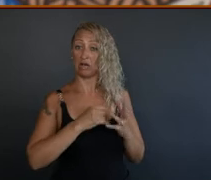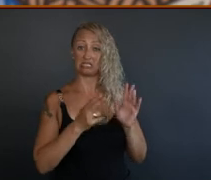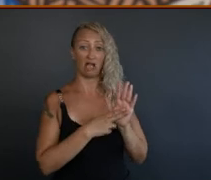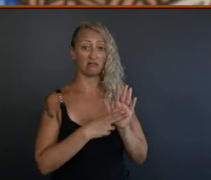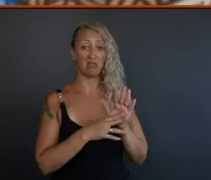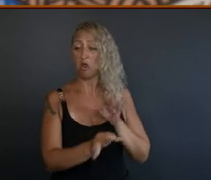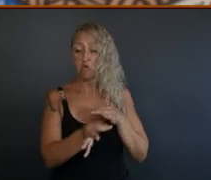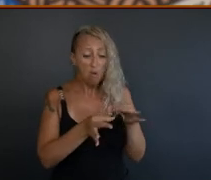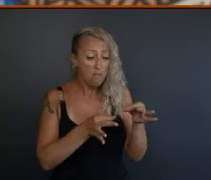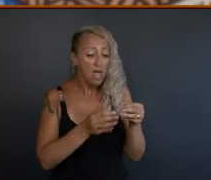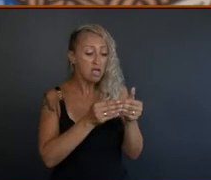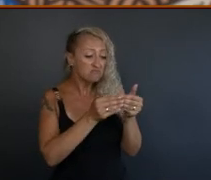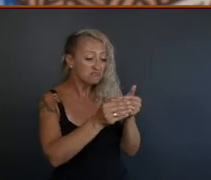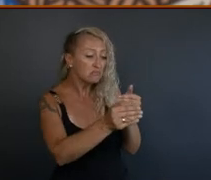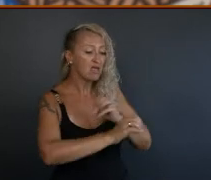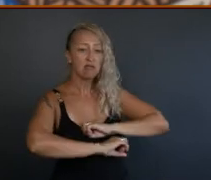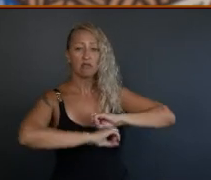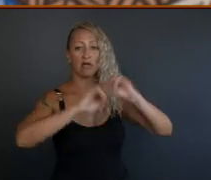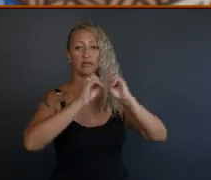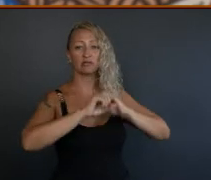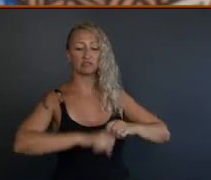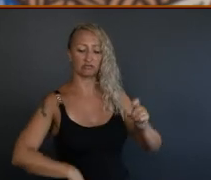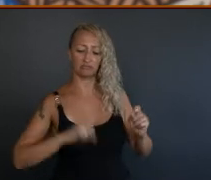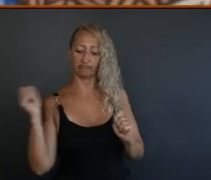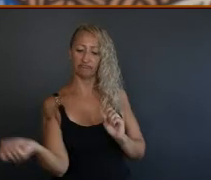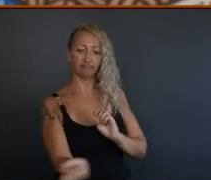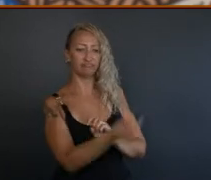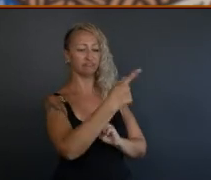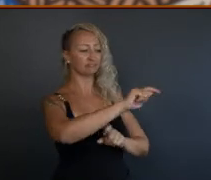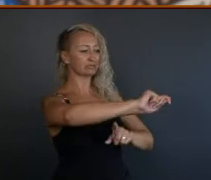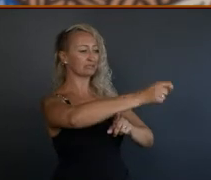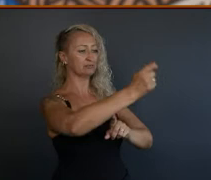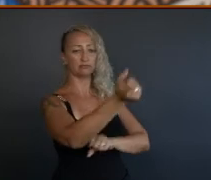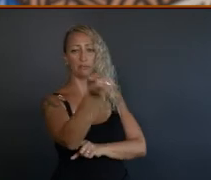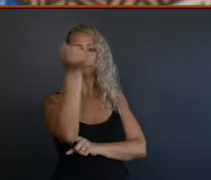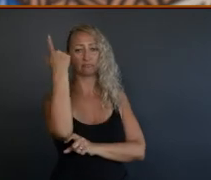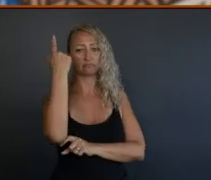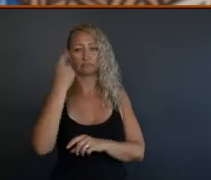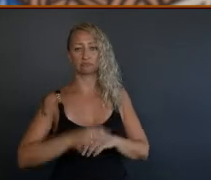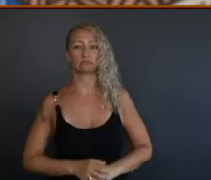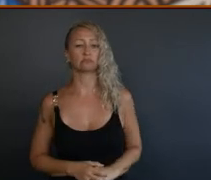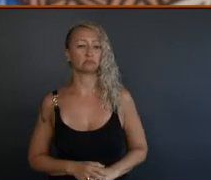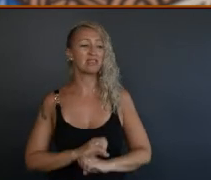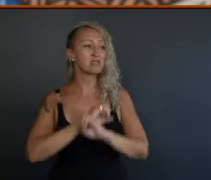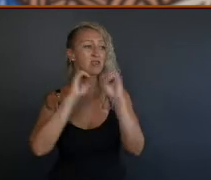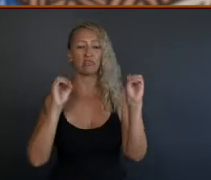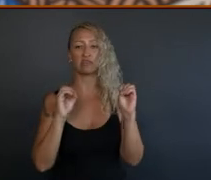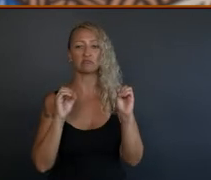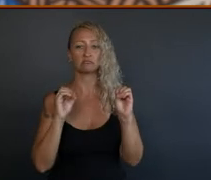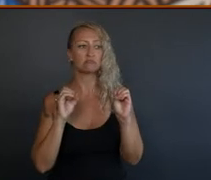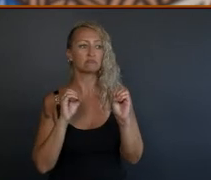or anything in there for people to be rehabilitated to come back out. Nothing was done so ever for my son.